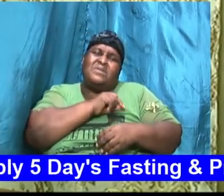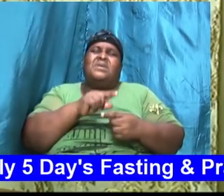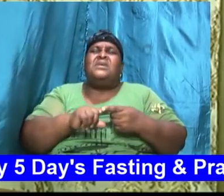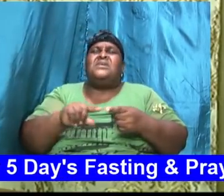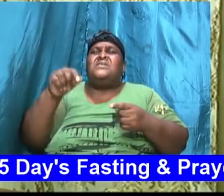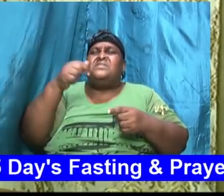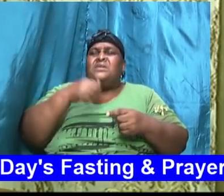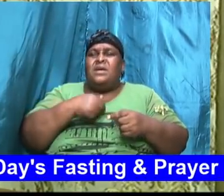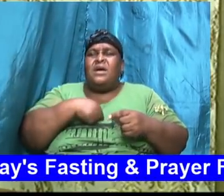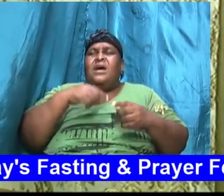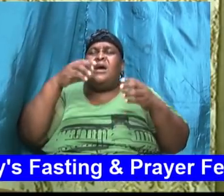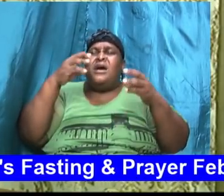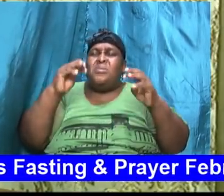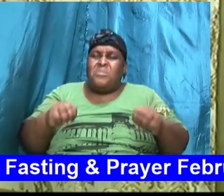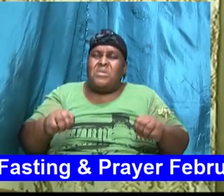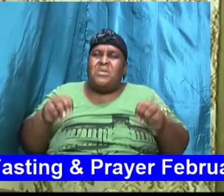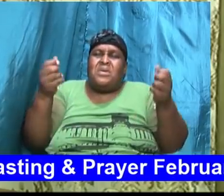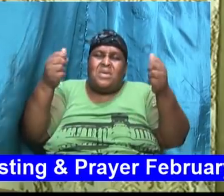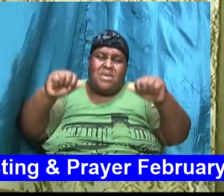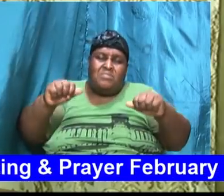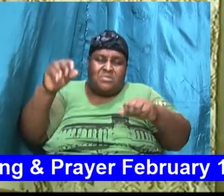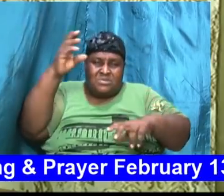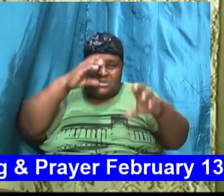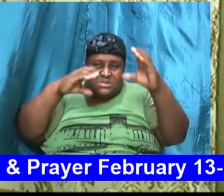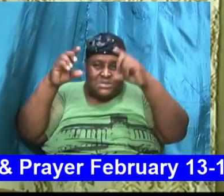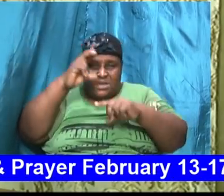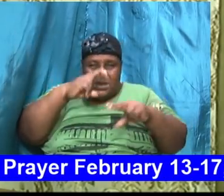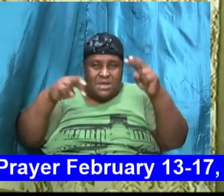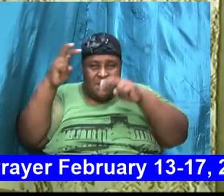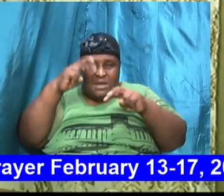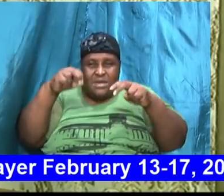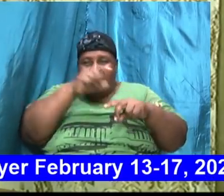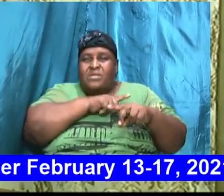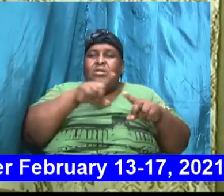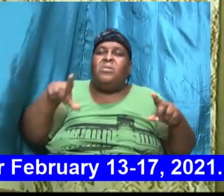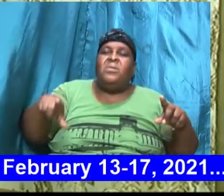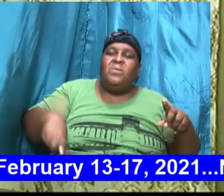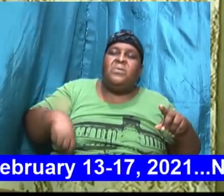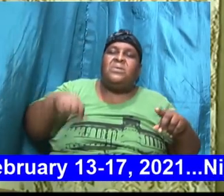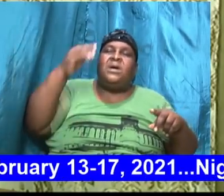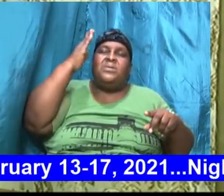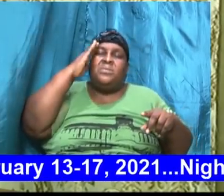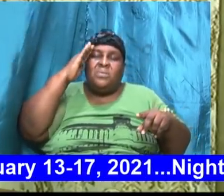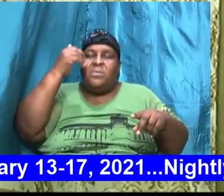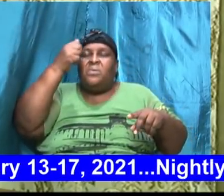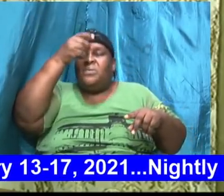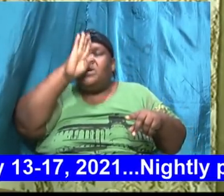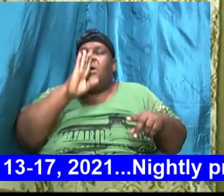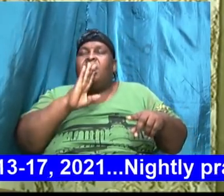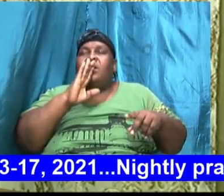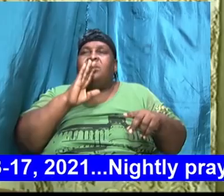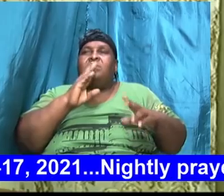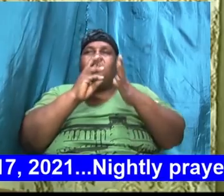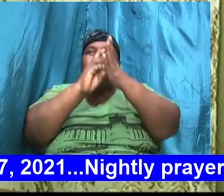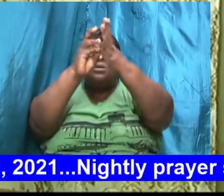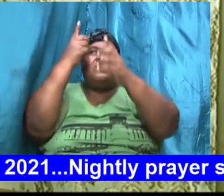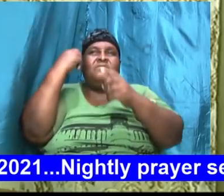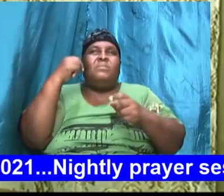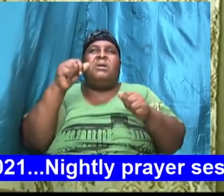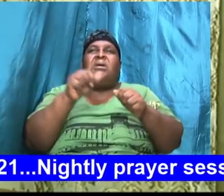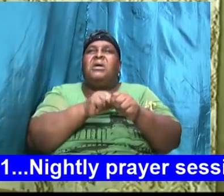I might be able to seek the Lord and to know his will for my every move